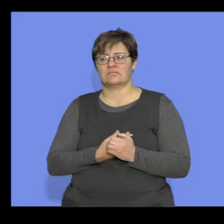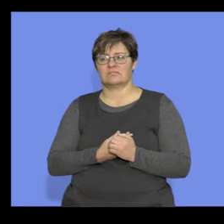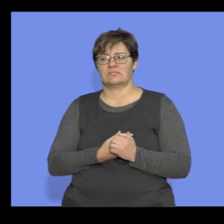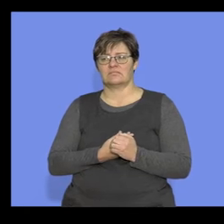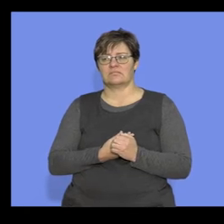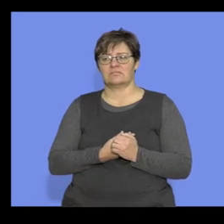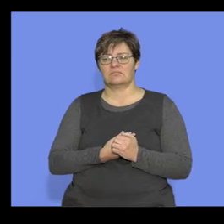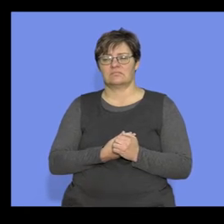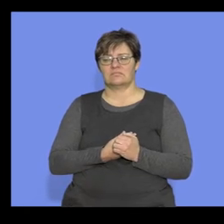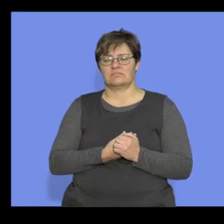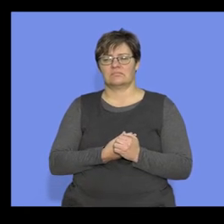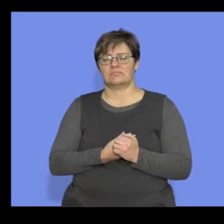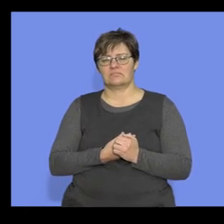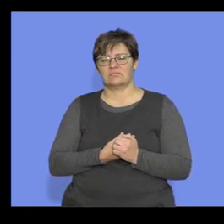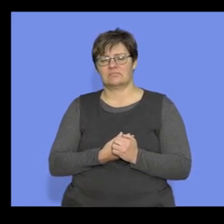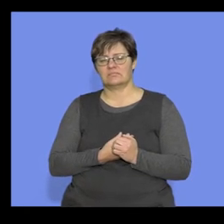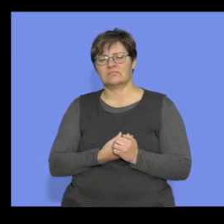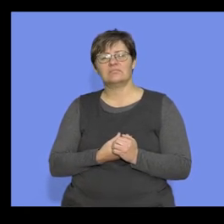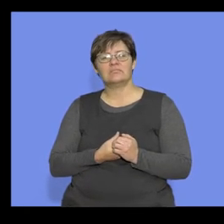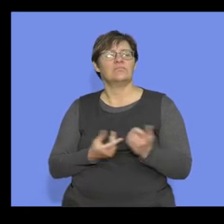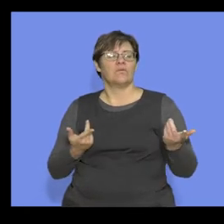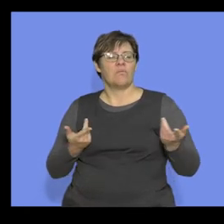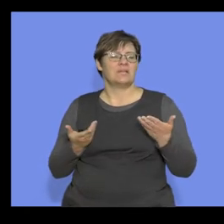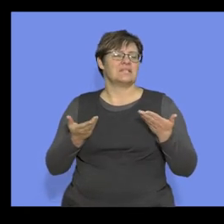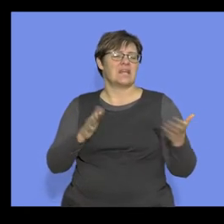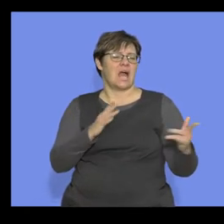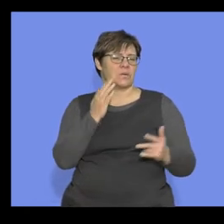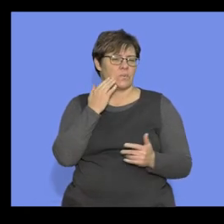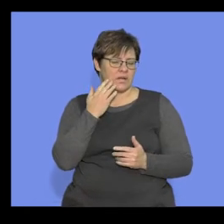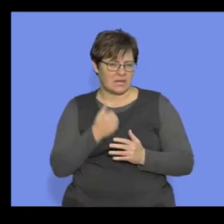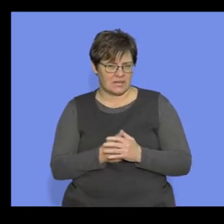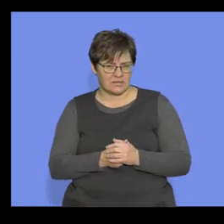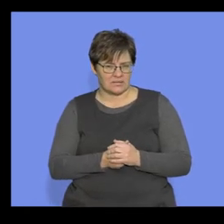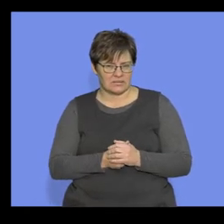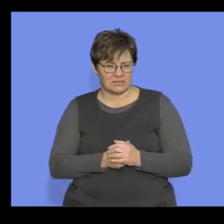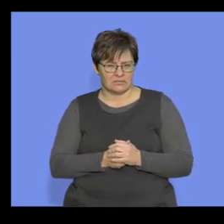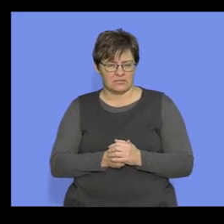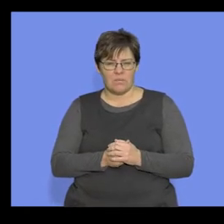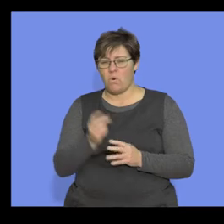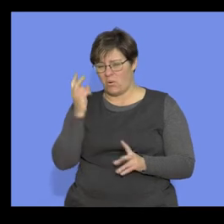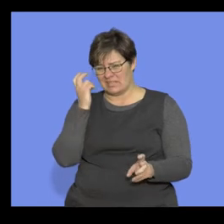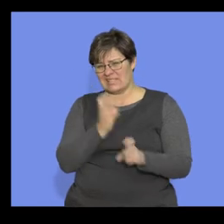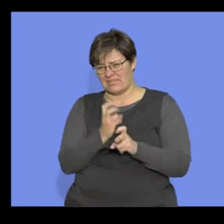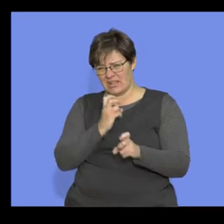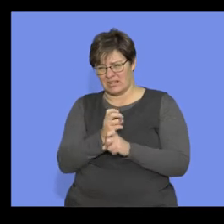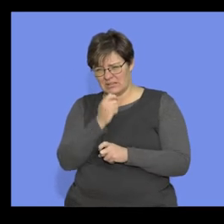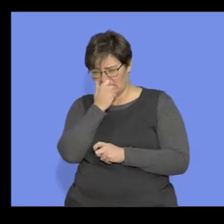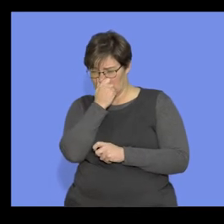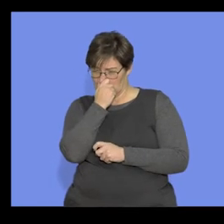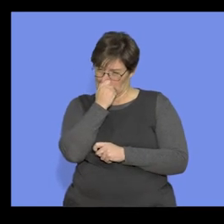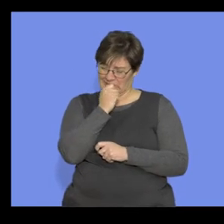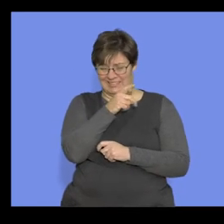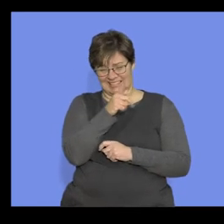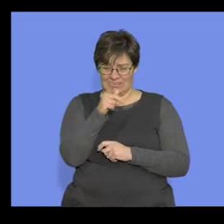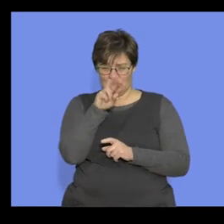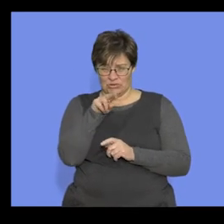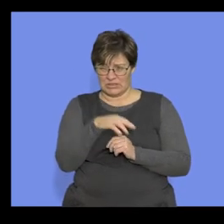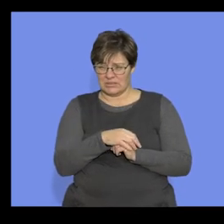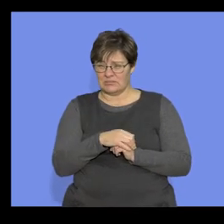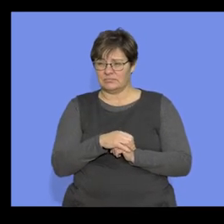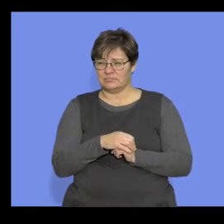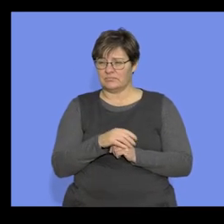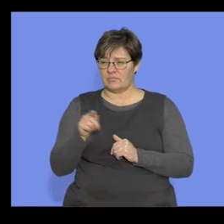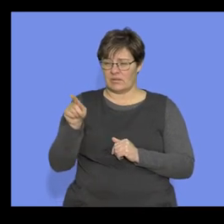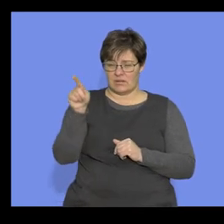So extinct is when their species kind of died out. Now, this is sometimes a bit of a difficult one to